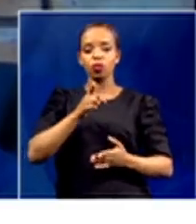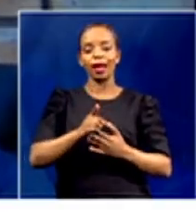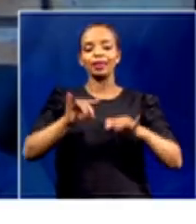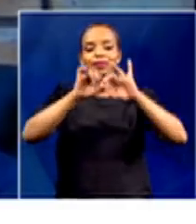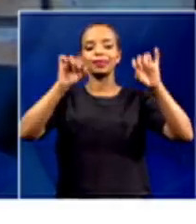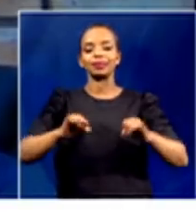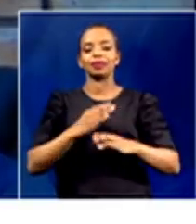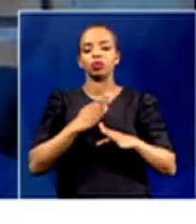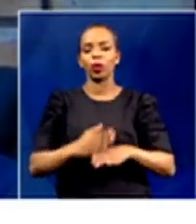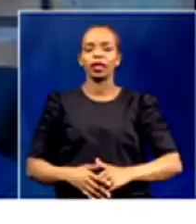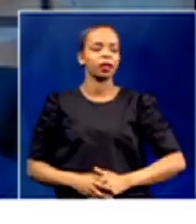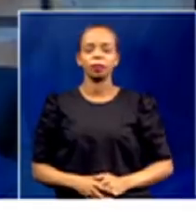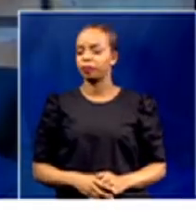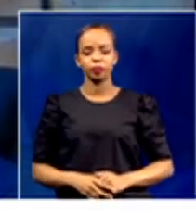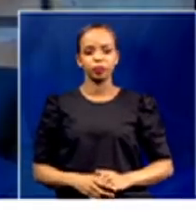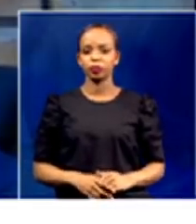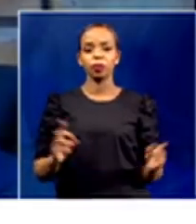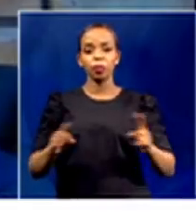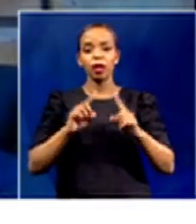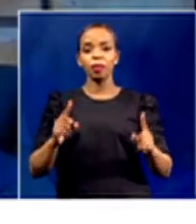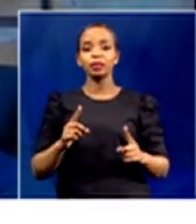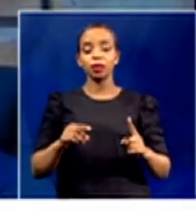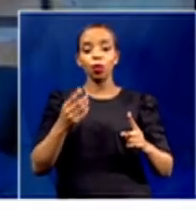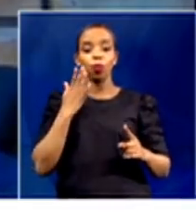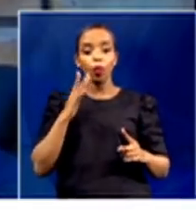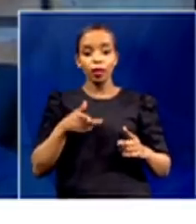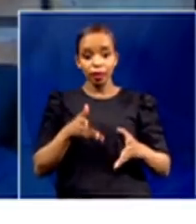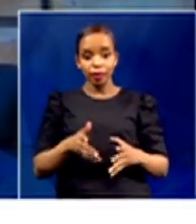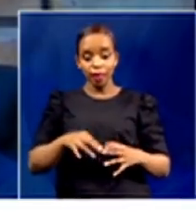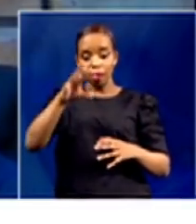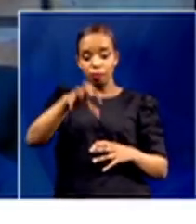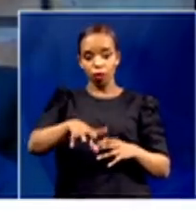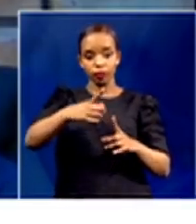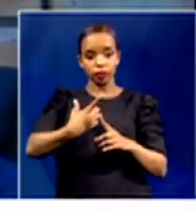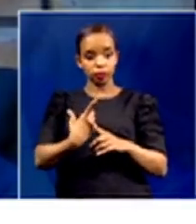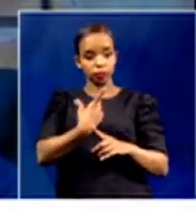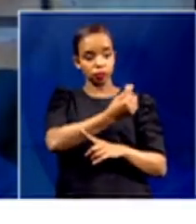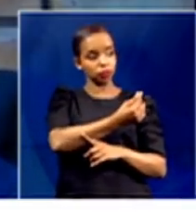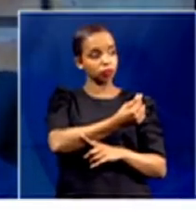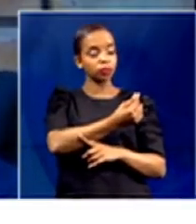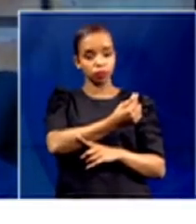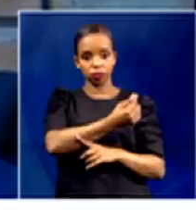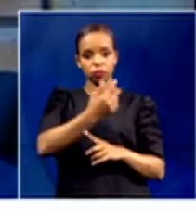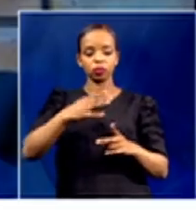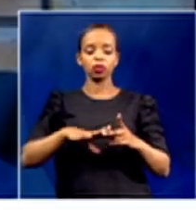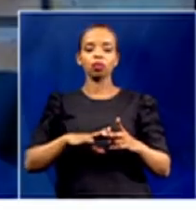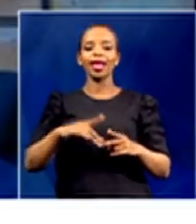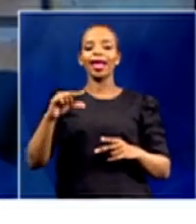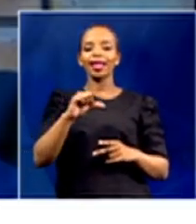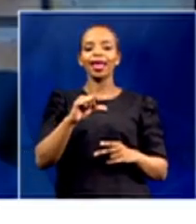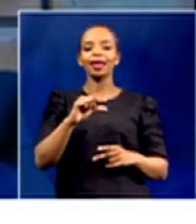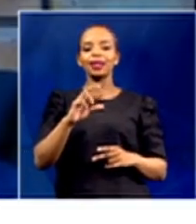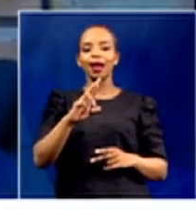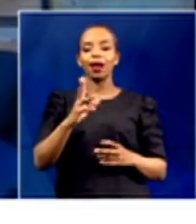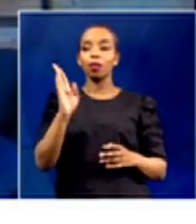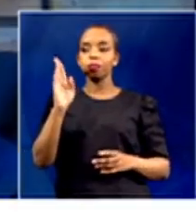But when you leave out an entire province and you leave out all the great R's and K's and N, etc.,